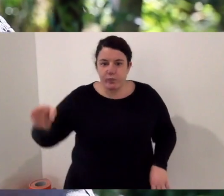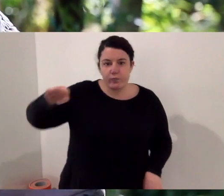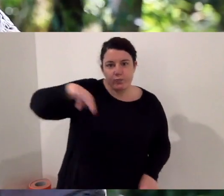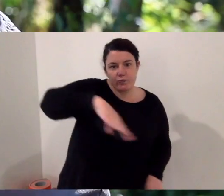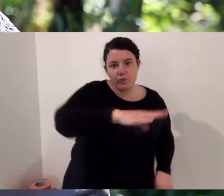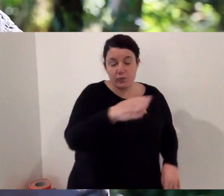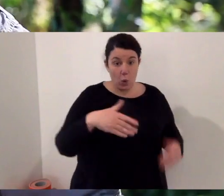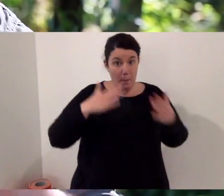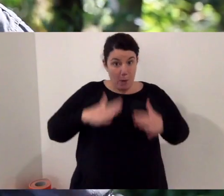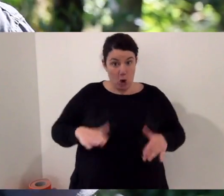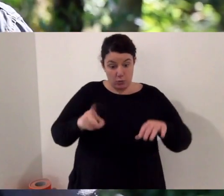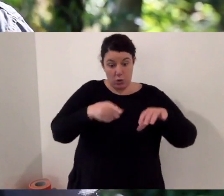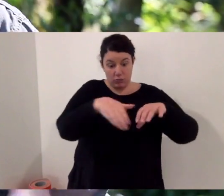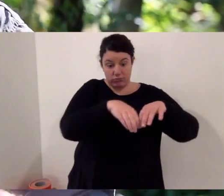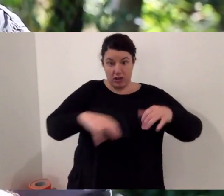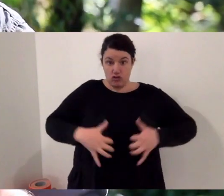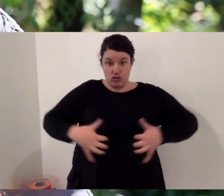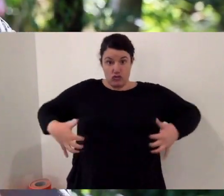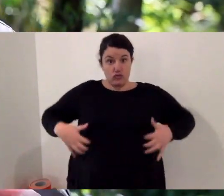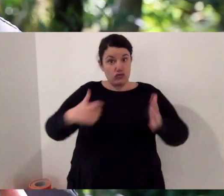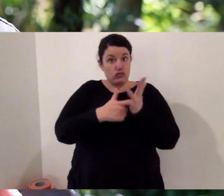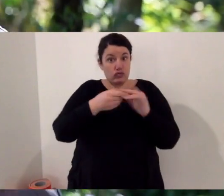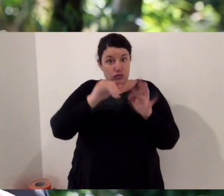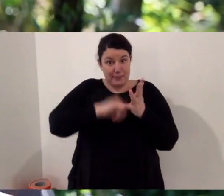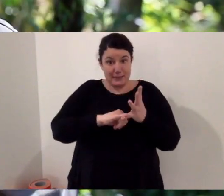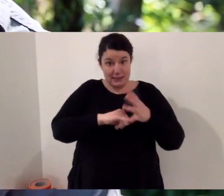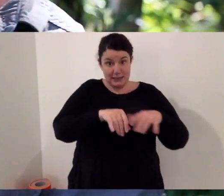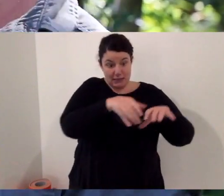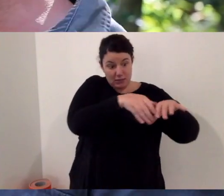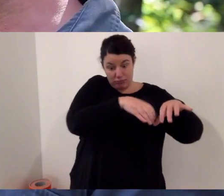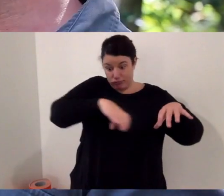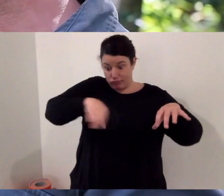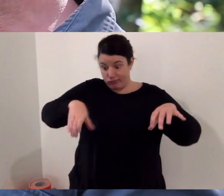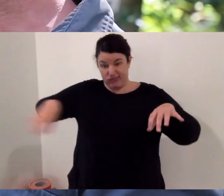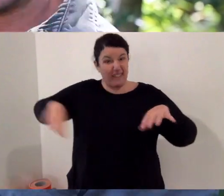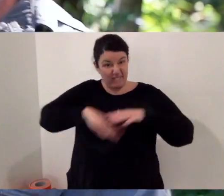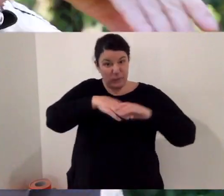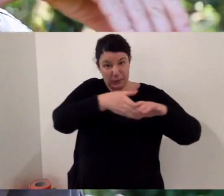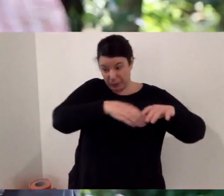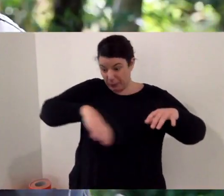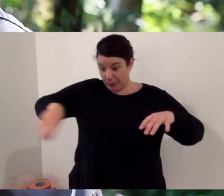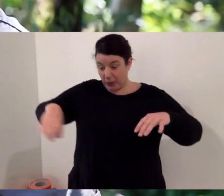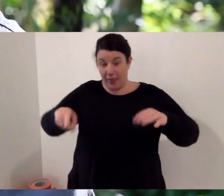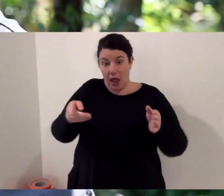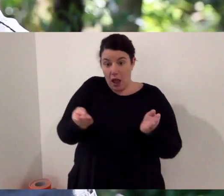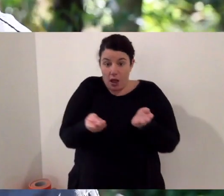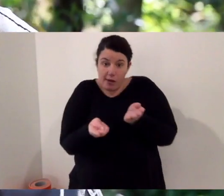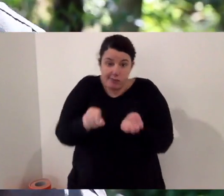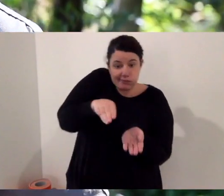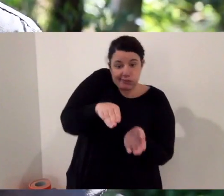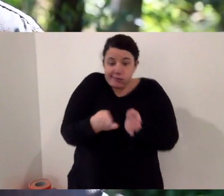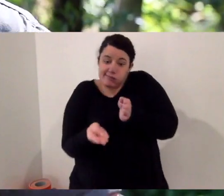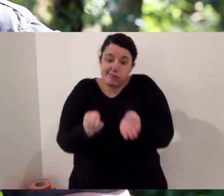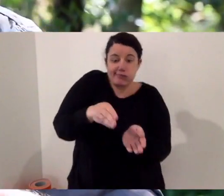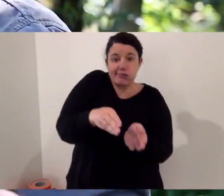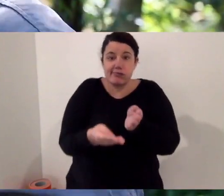it's a really unique way of movement. And what happens is throughout that body, you've got the rib cage. And it runs the entire length down of